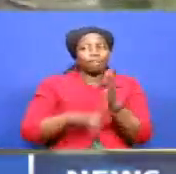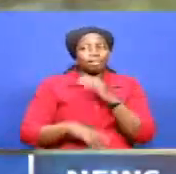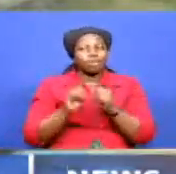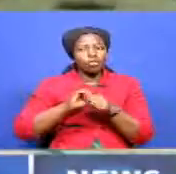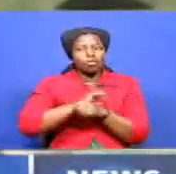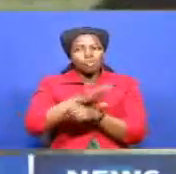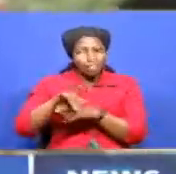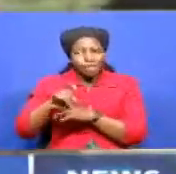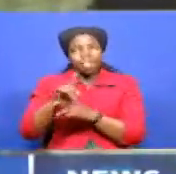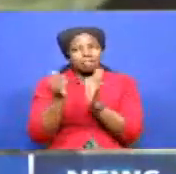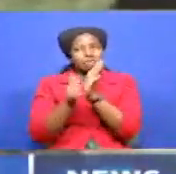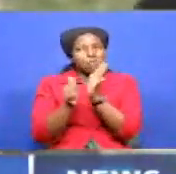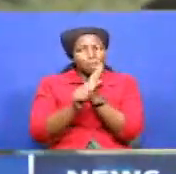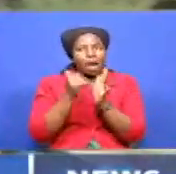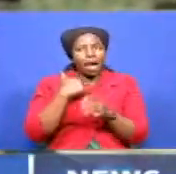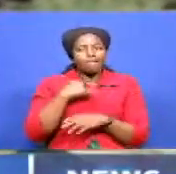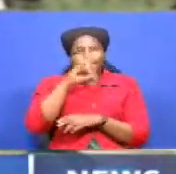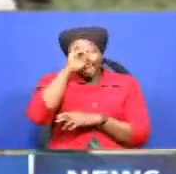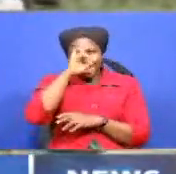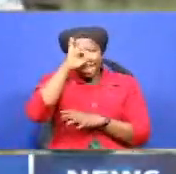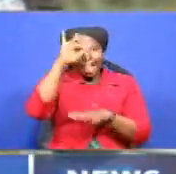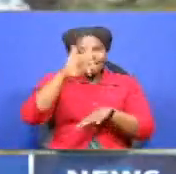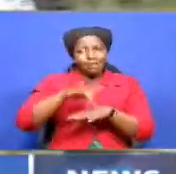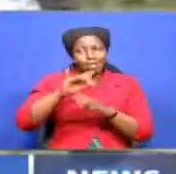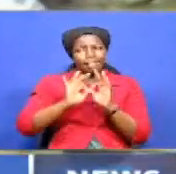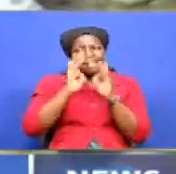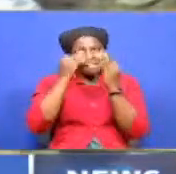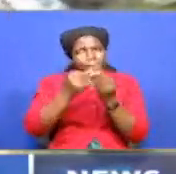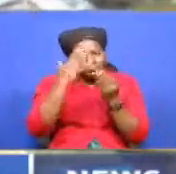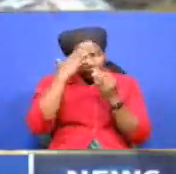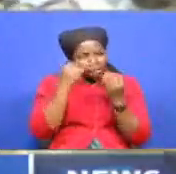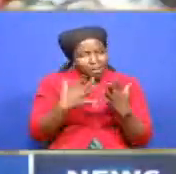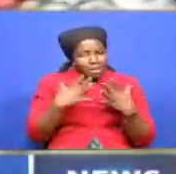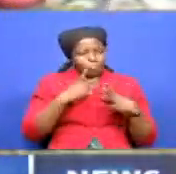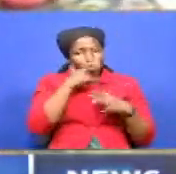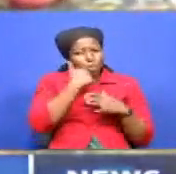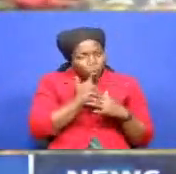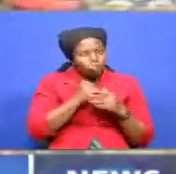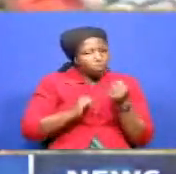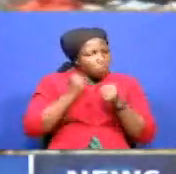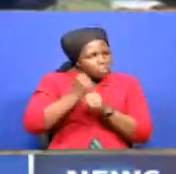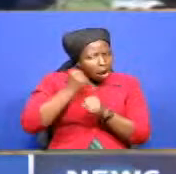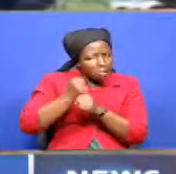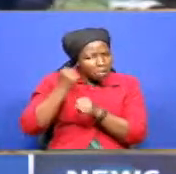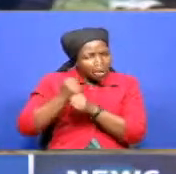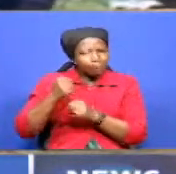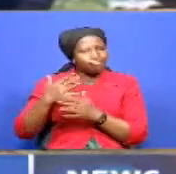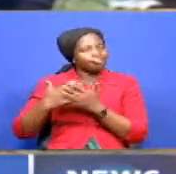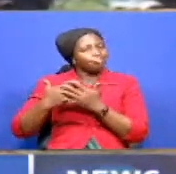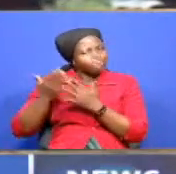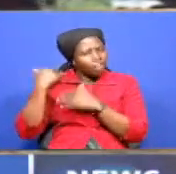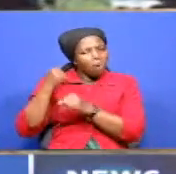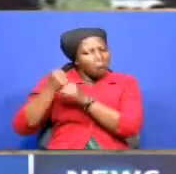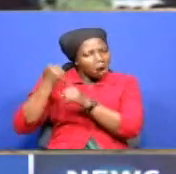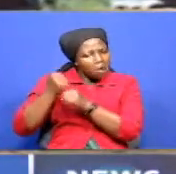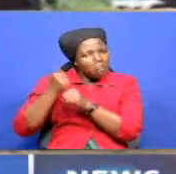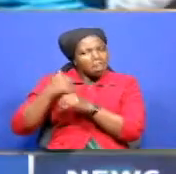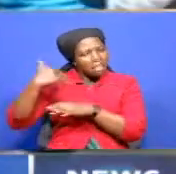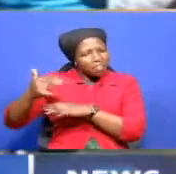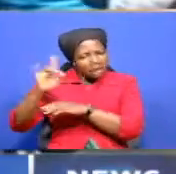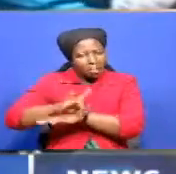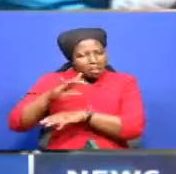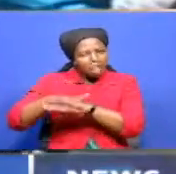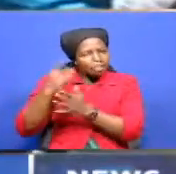-19 pandemic has seriously affected the families as many breadwinners were casual laborers and have been rendered jobless.